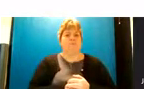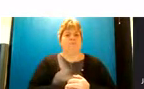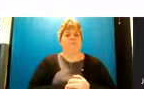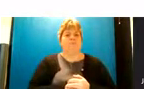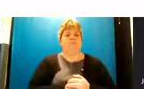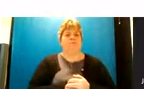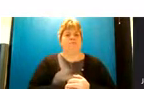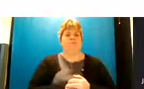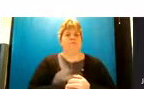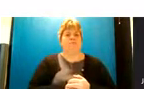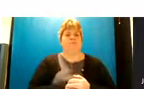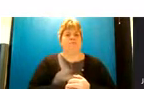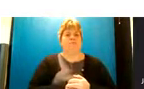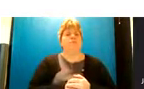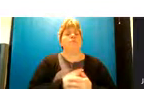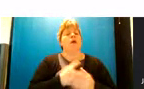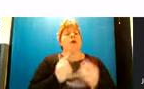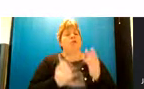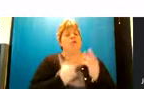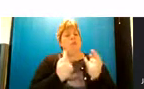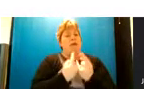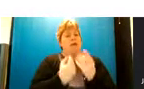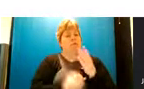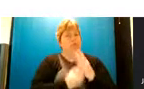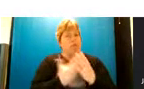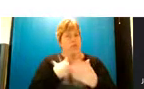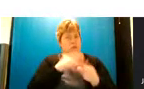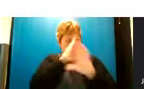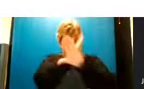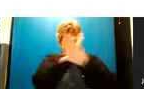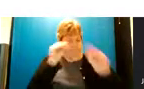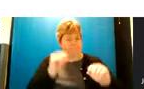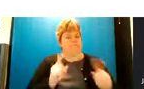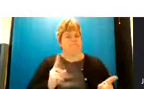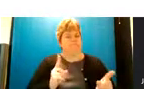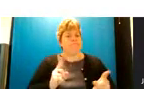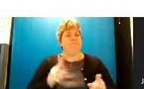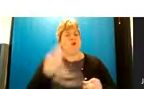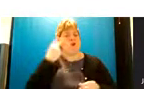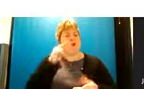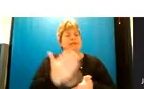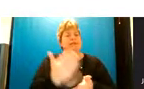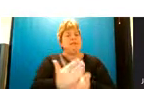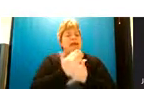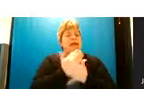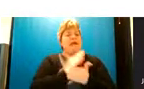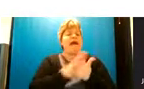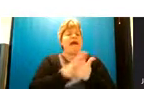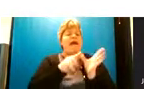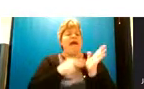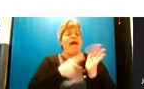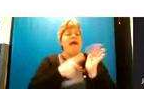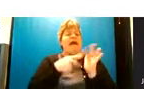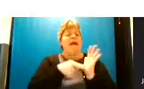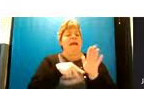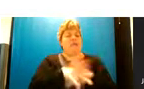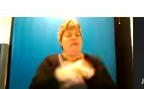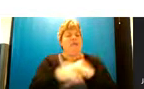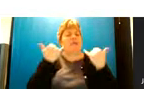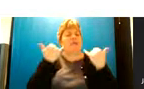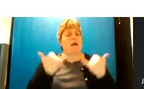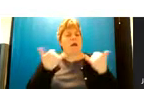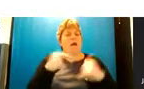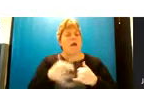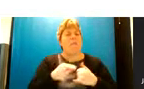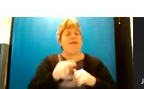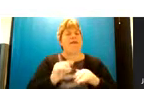moving on to another development that uh that i wanted to make you aware of um which is the safe haven in derby so this